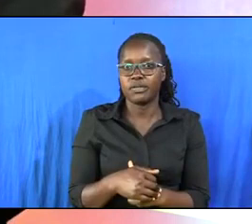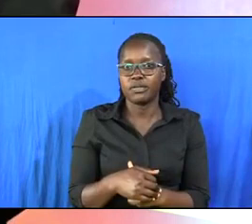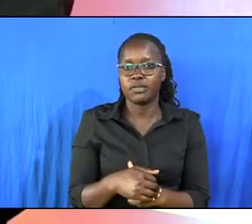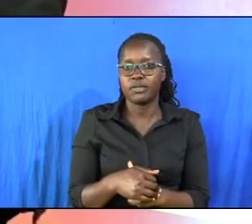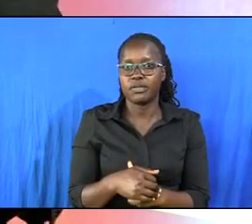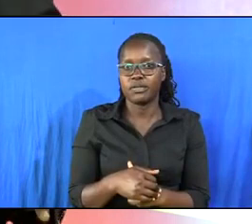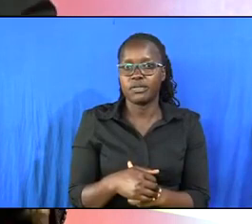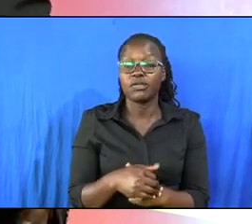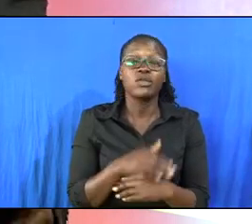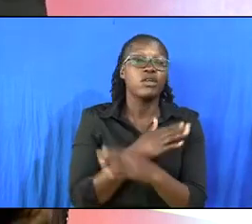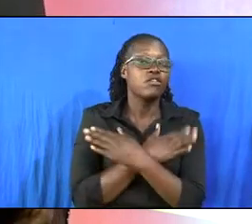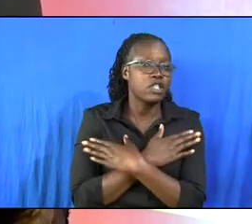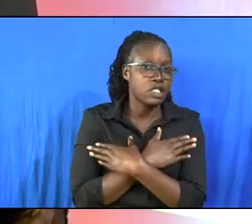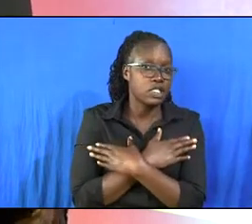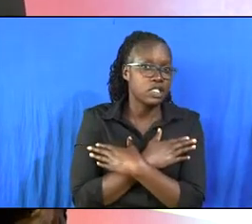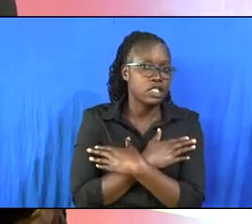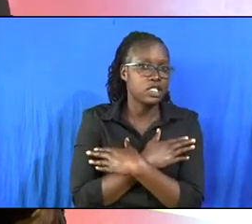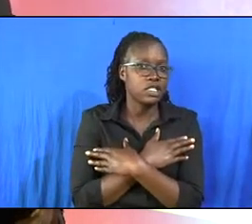you know friends